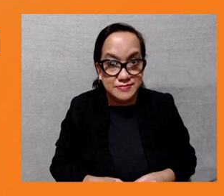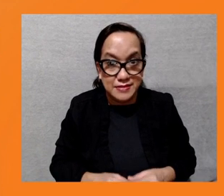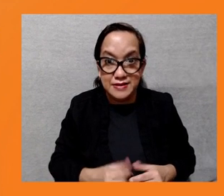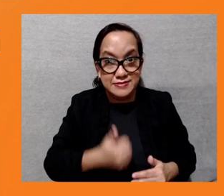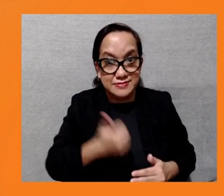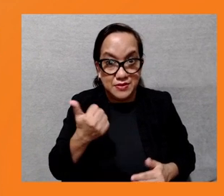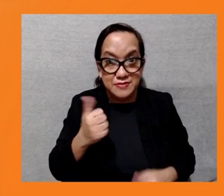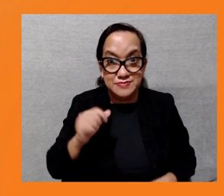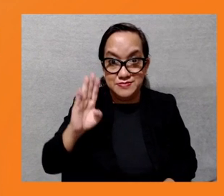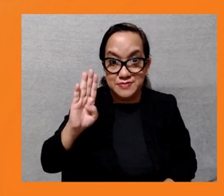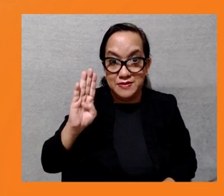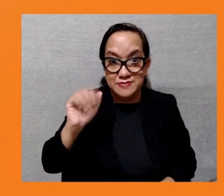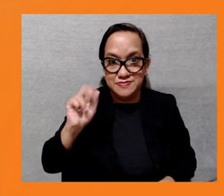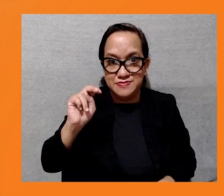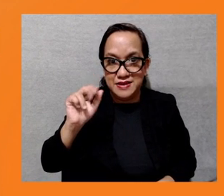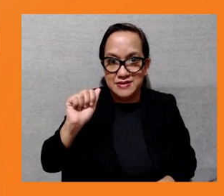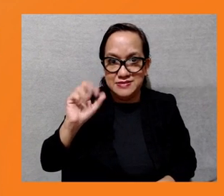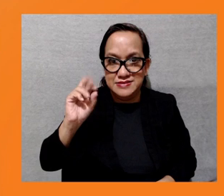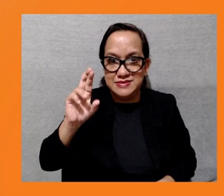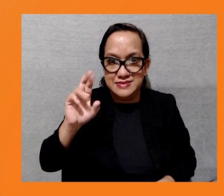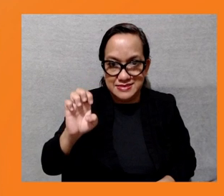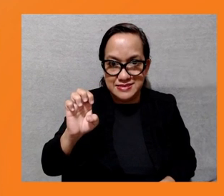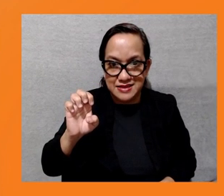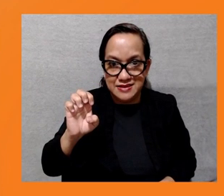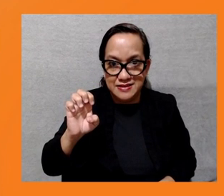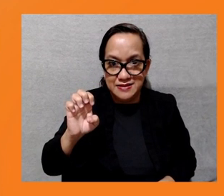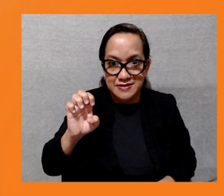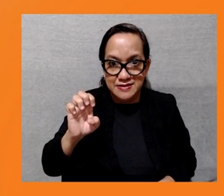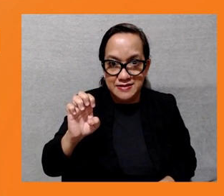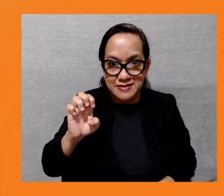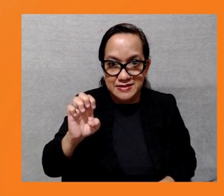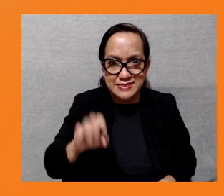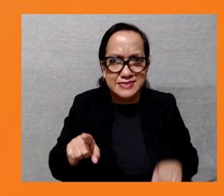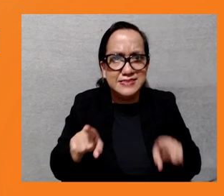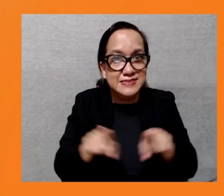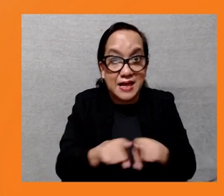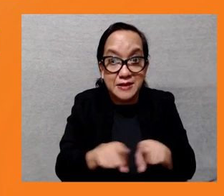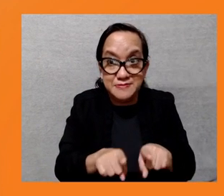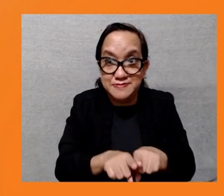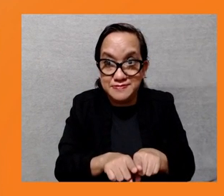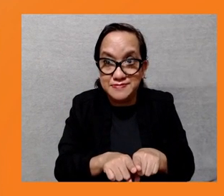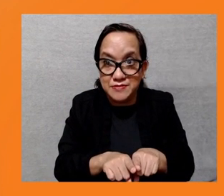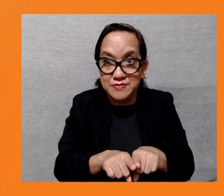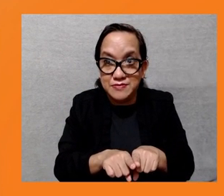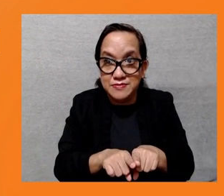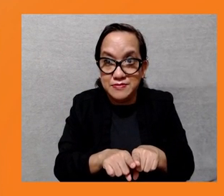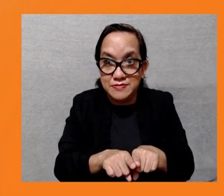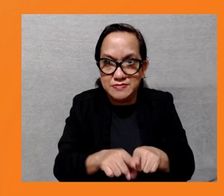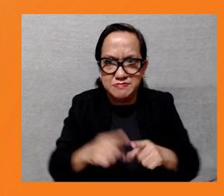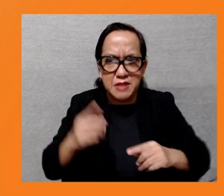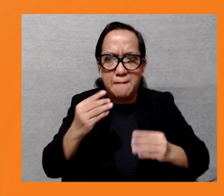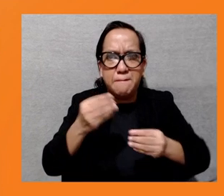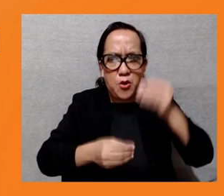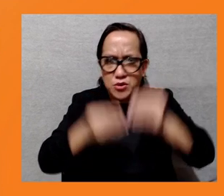we are also going through an ecological crisis. My group